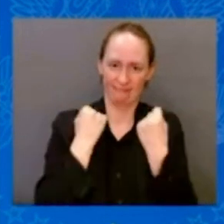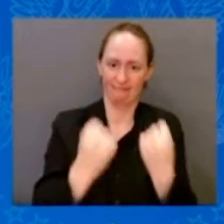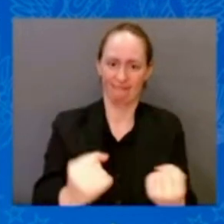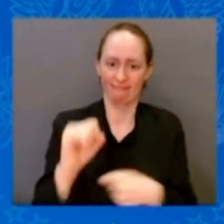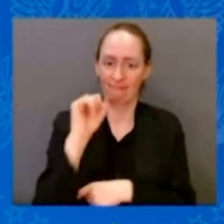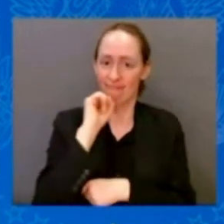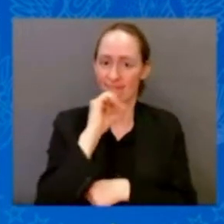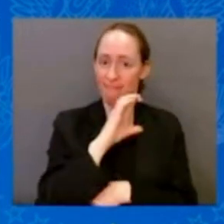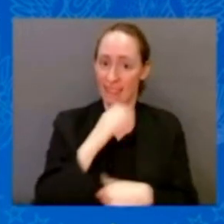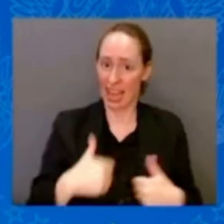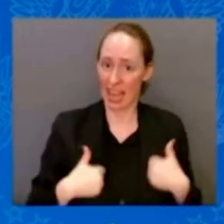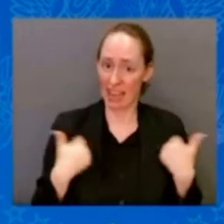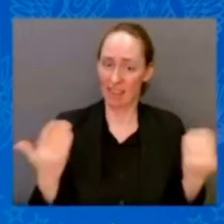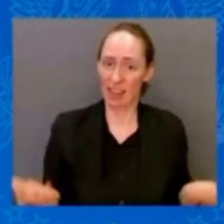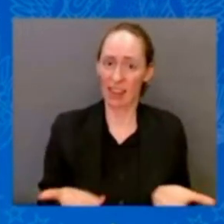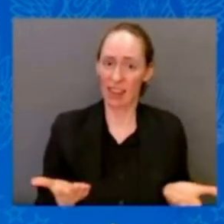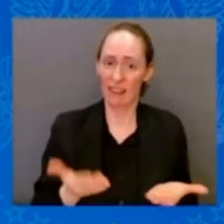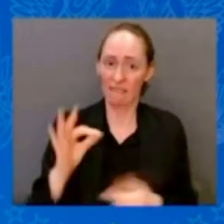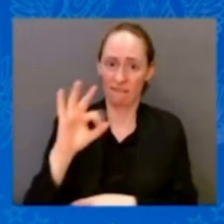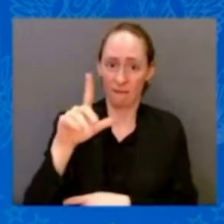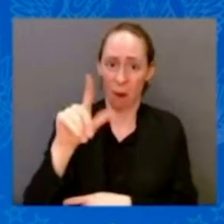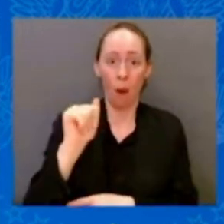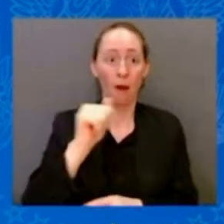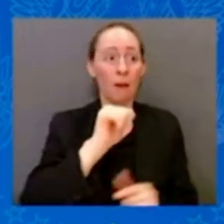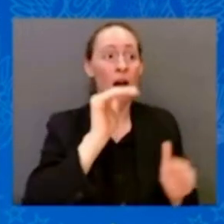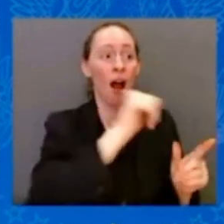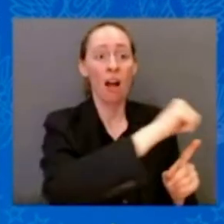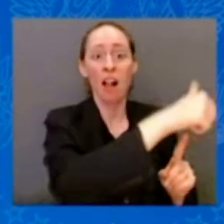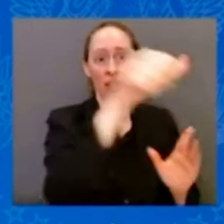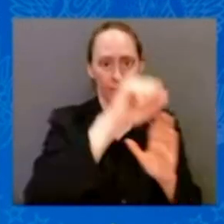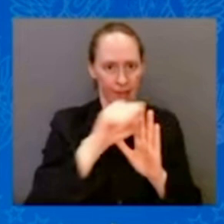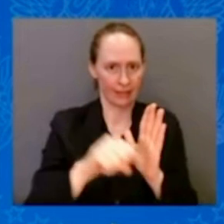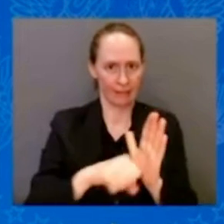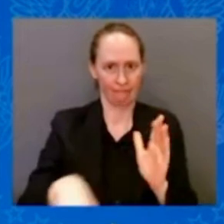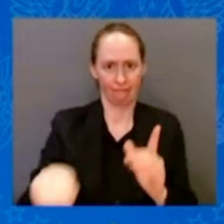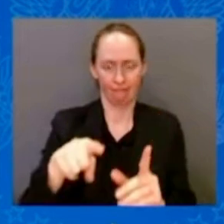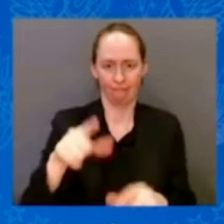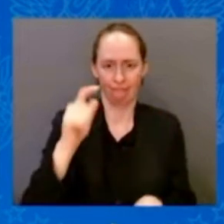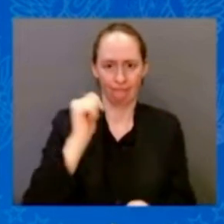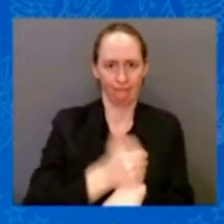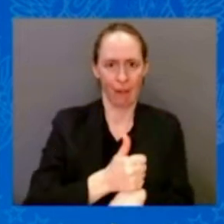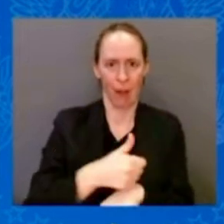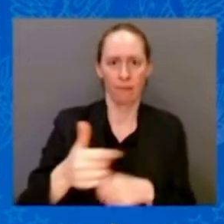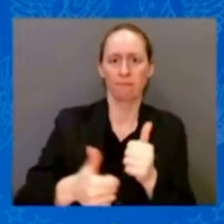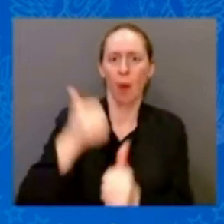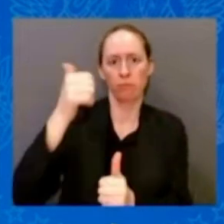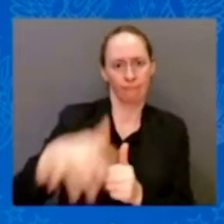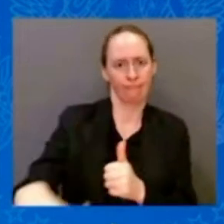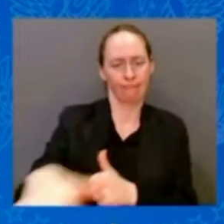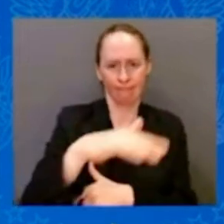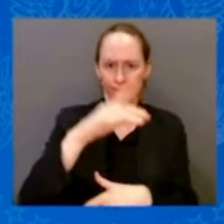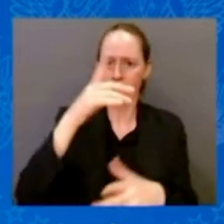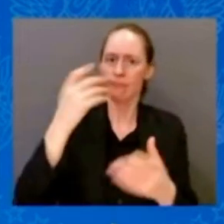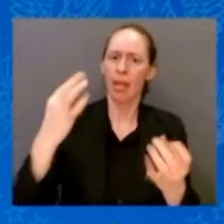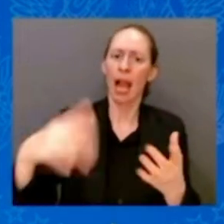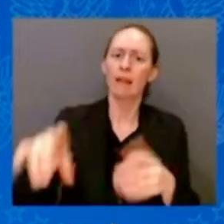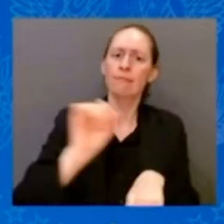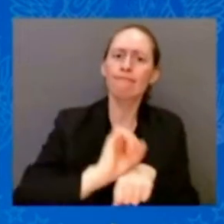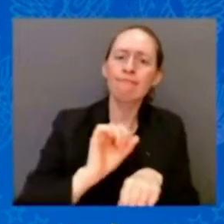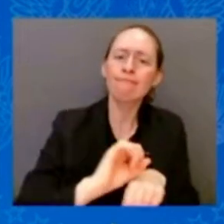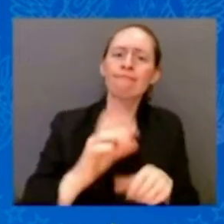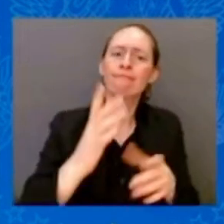Folks on fixed income, relying on Social Security and Medicare to get by — they deserve a greater sense of security and dignity.